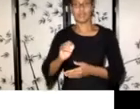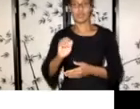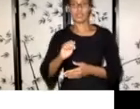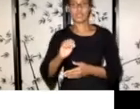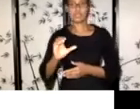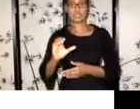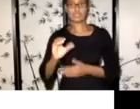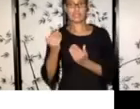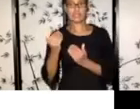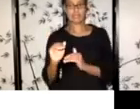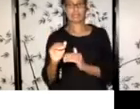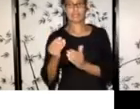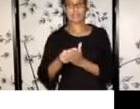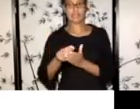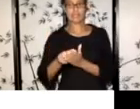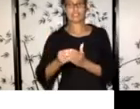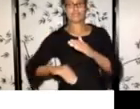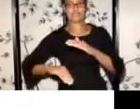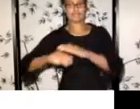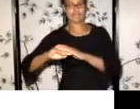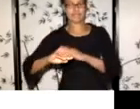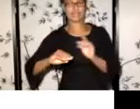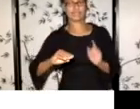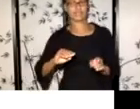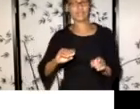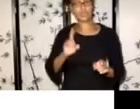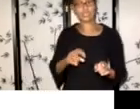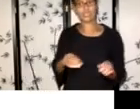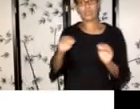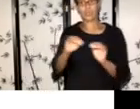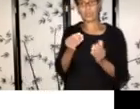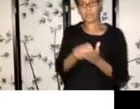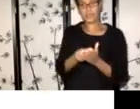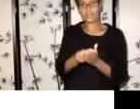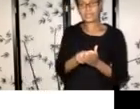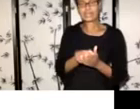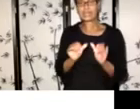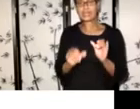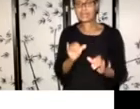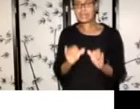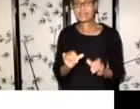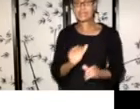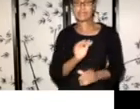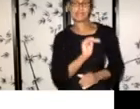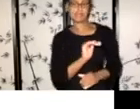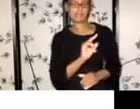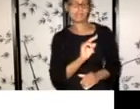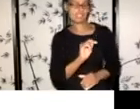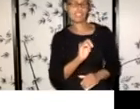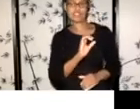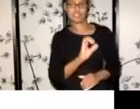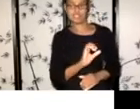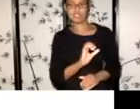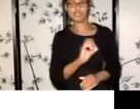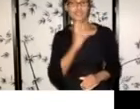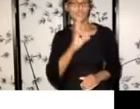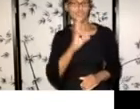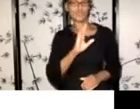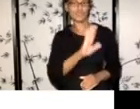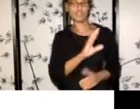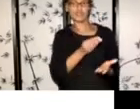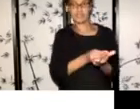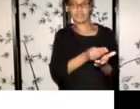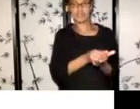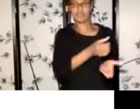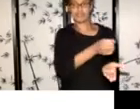project program. So you can go to the TAC perhaps for some of the, the, the grant, uh, funds, if you're